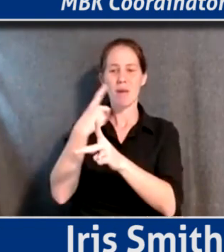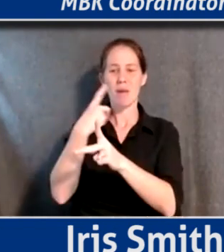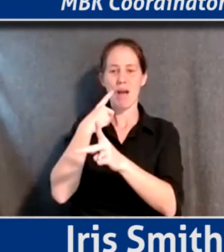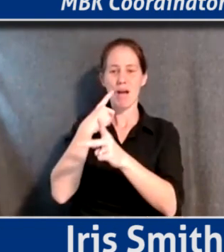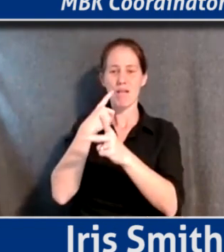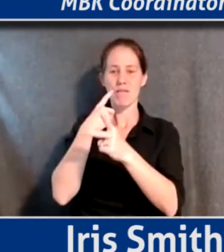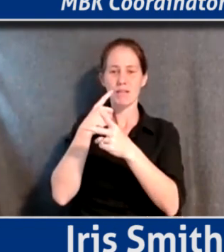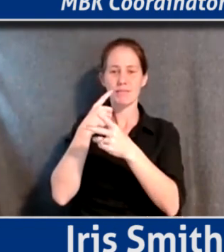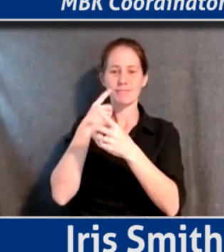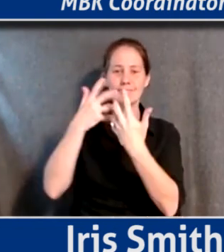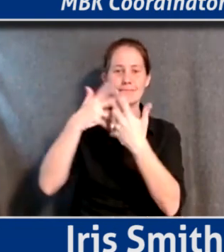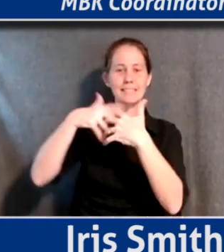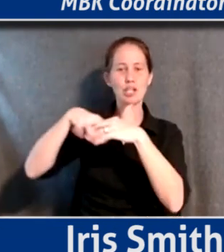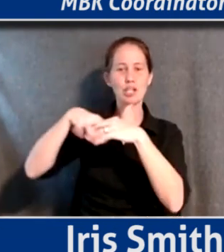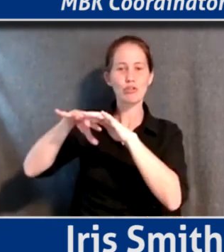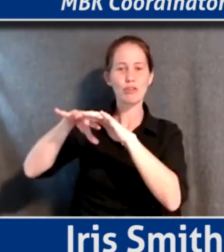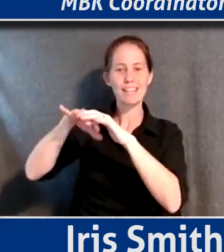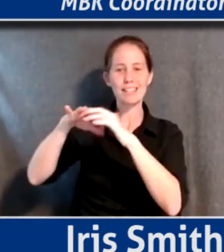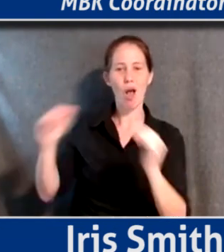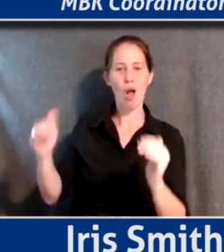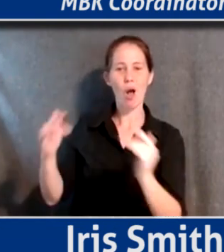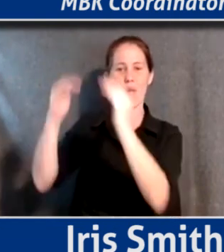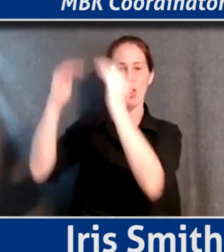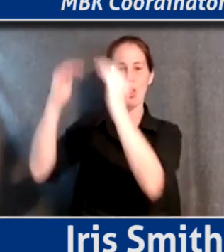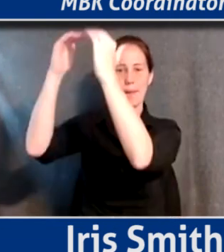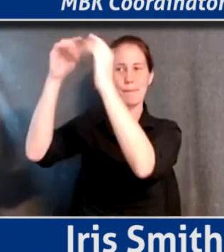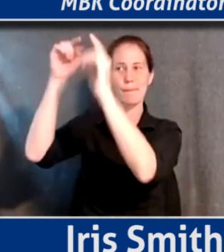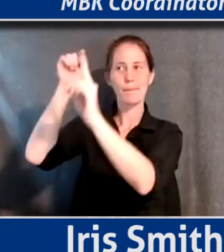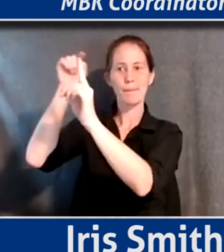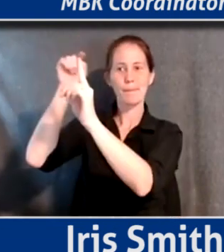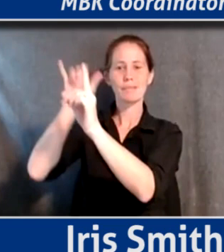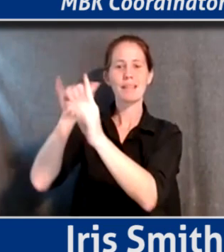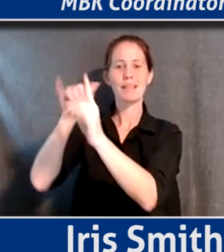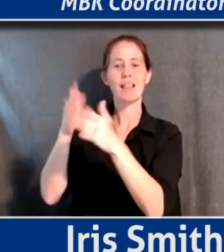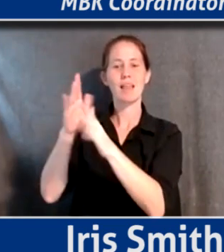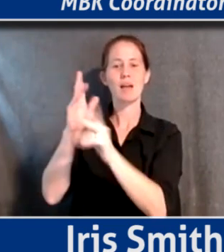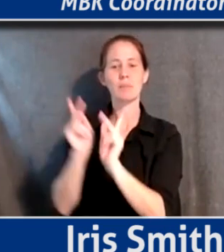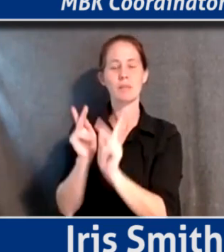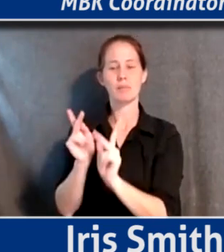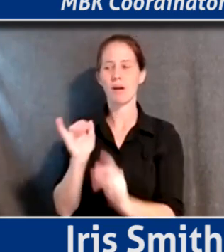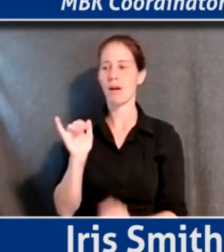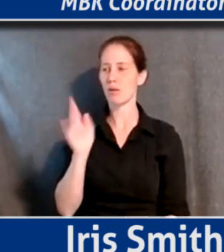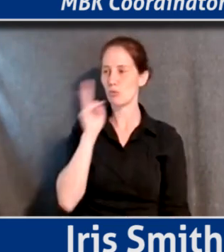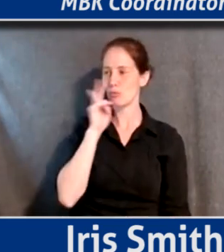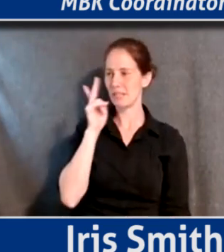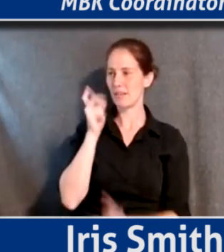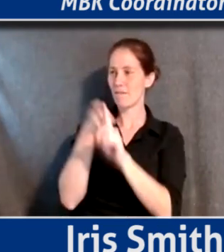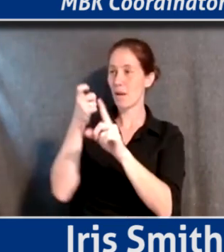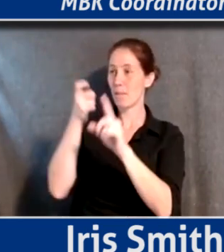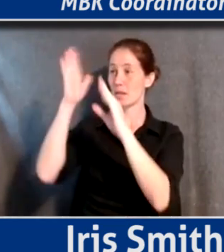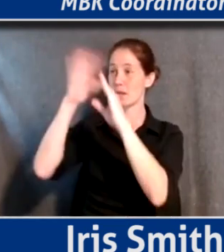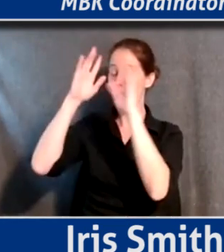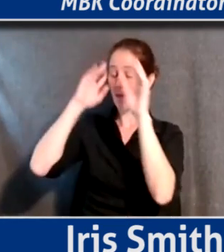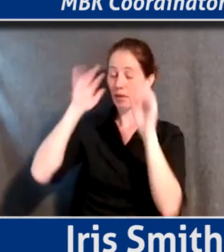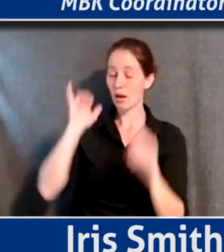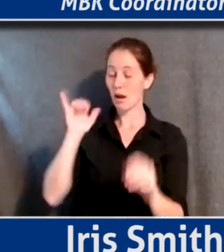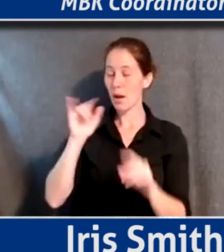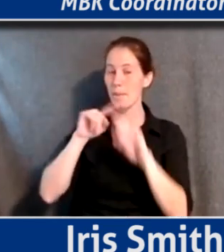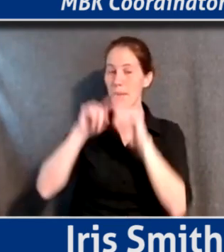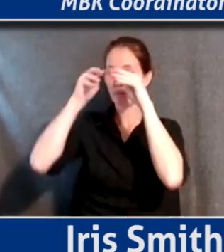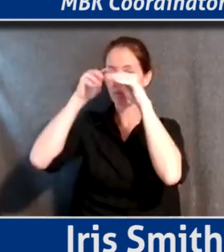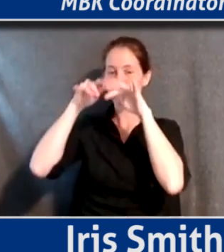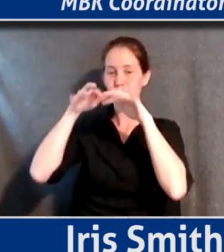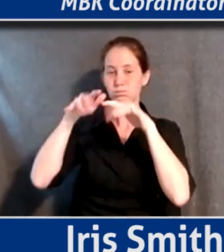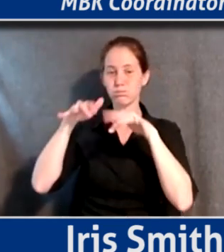integration that is, allows people to see it from the top, but also it kind of permeates